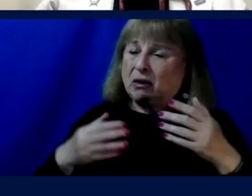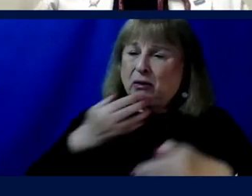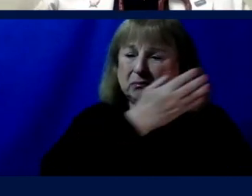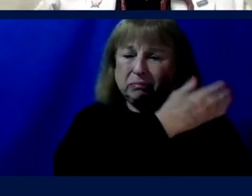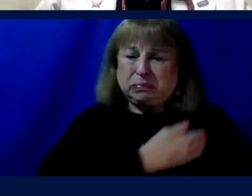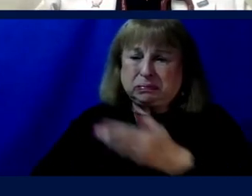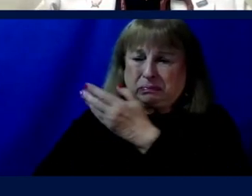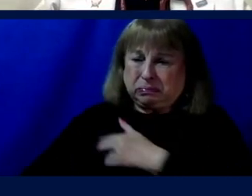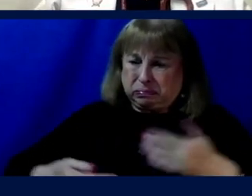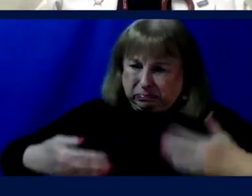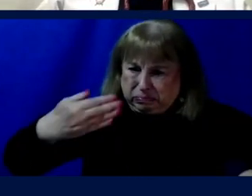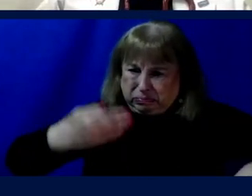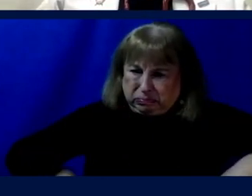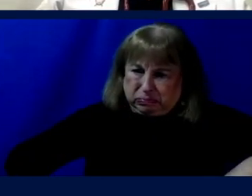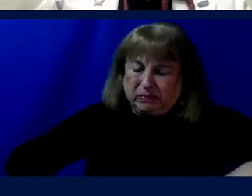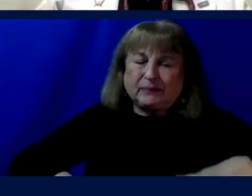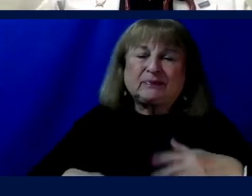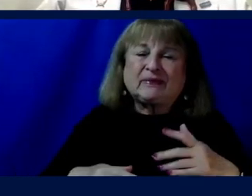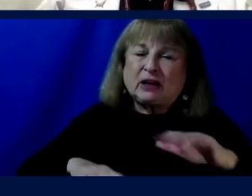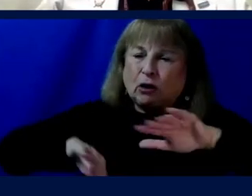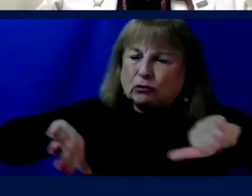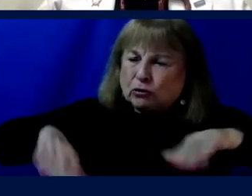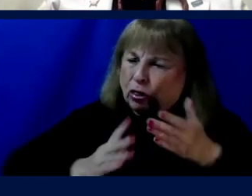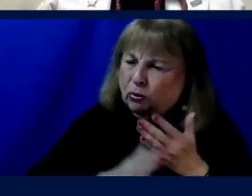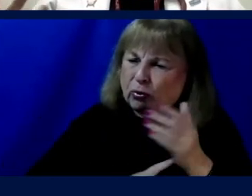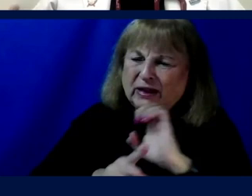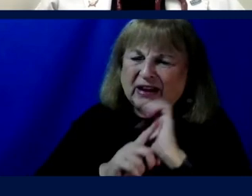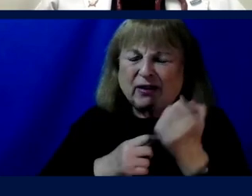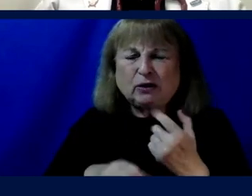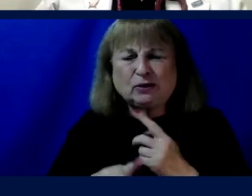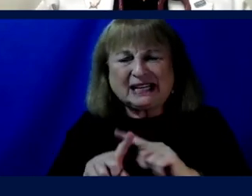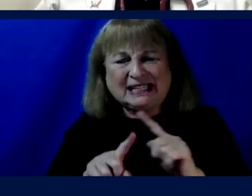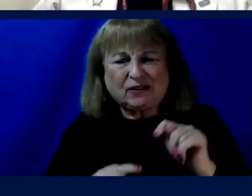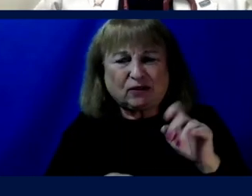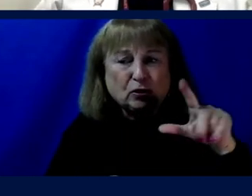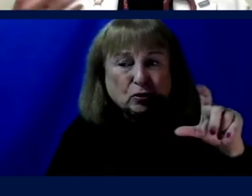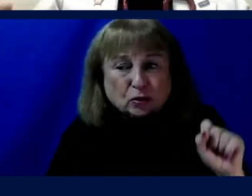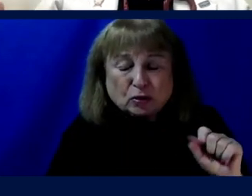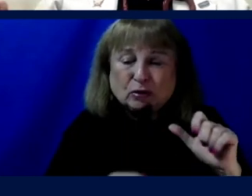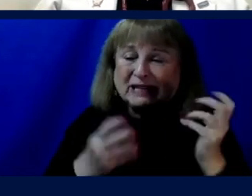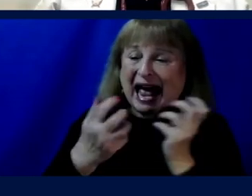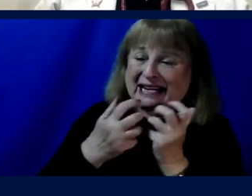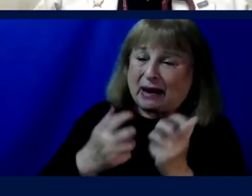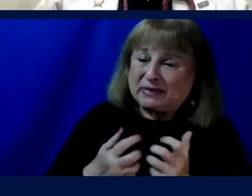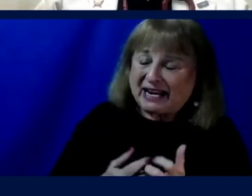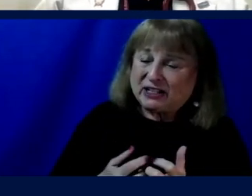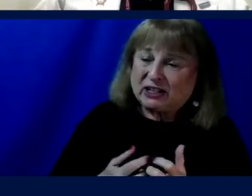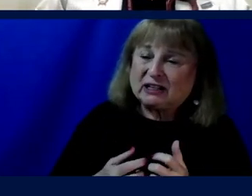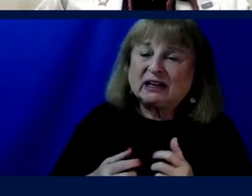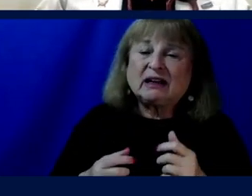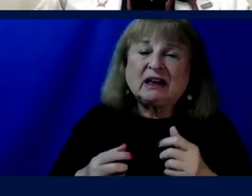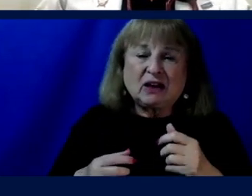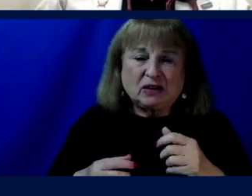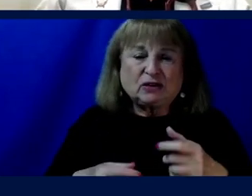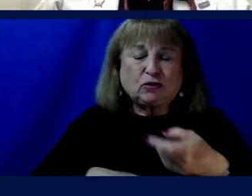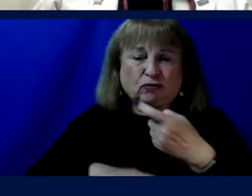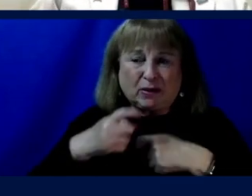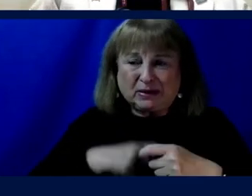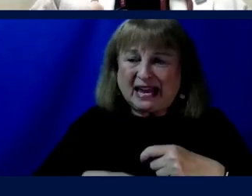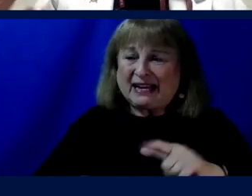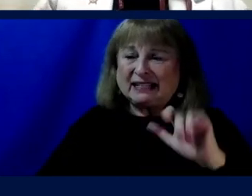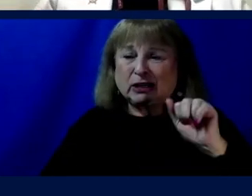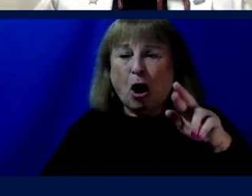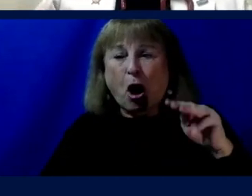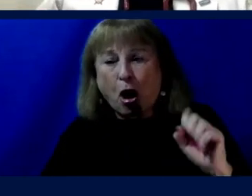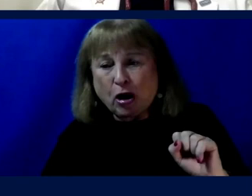propels through the environment using a variety of tools, adaptations, prosthetics that replace his upper extremities and lower extremities.